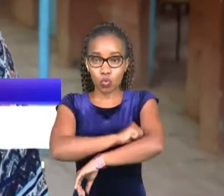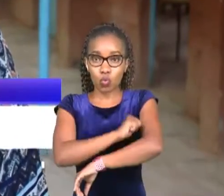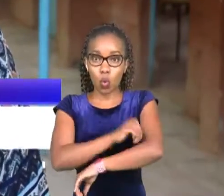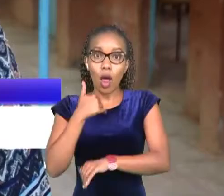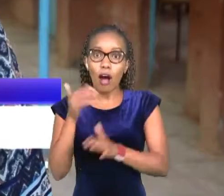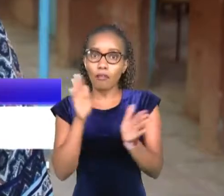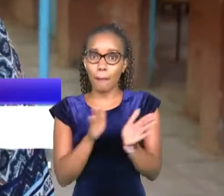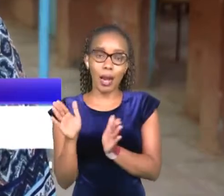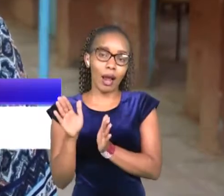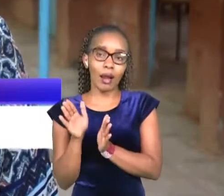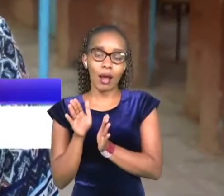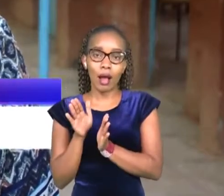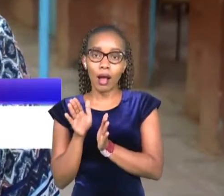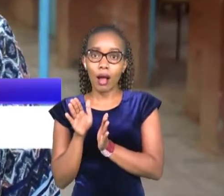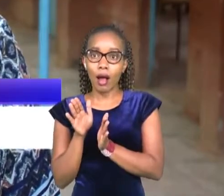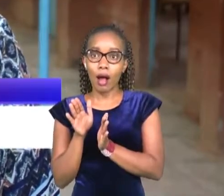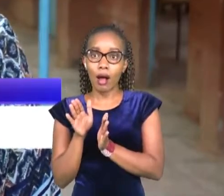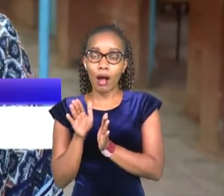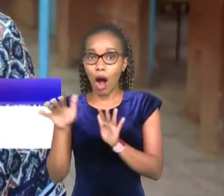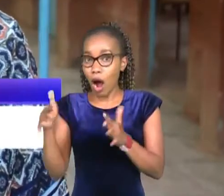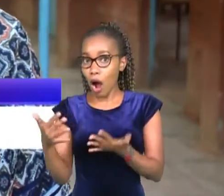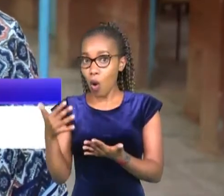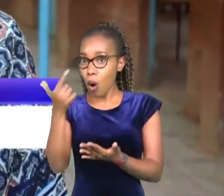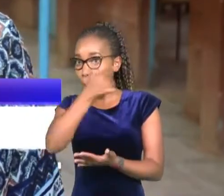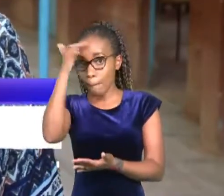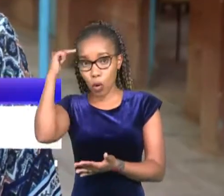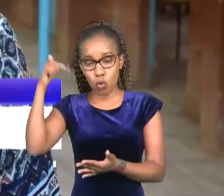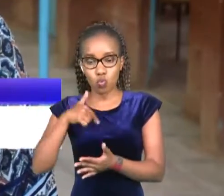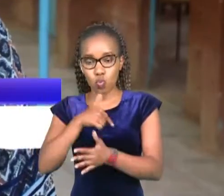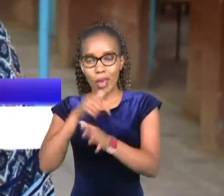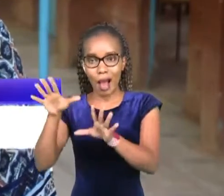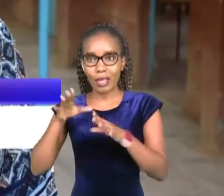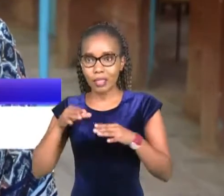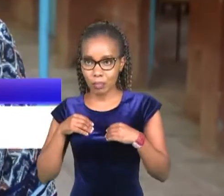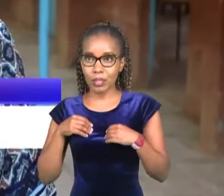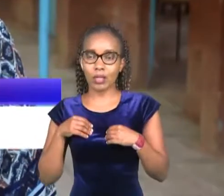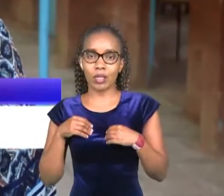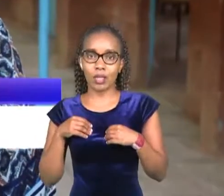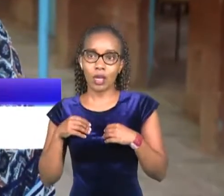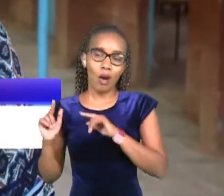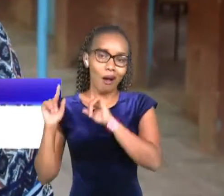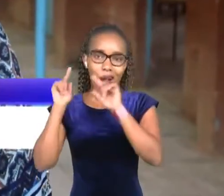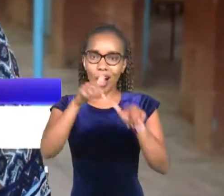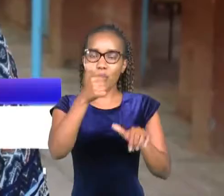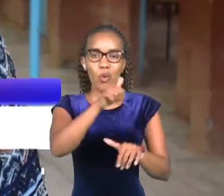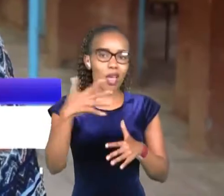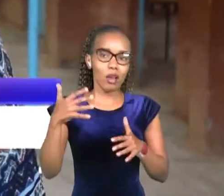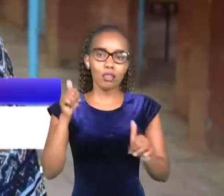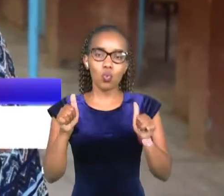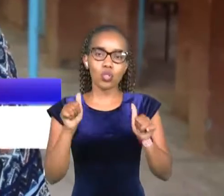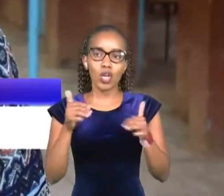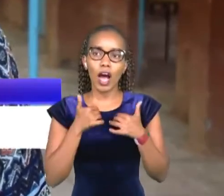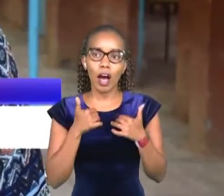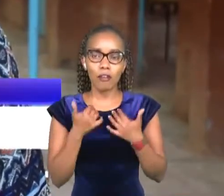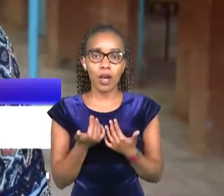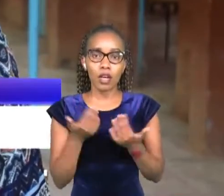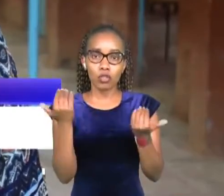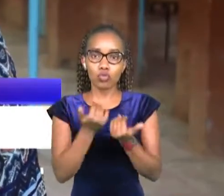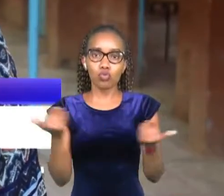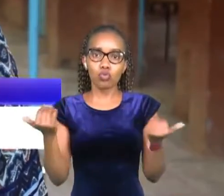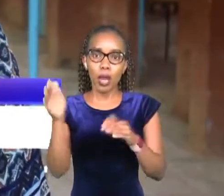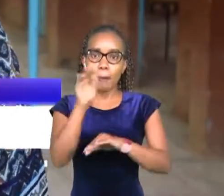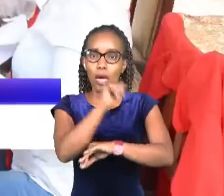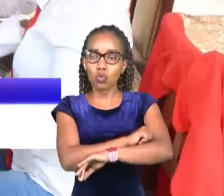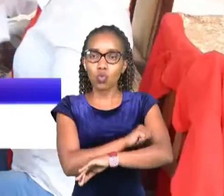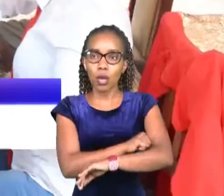arrangement because we have been allowed to come with whatever we had for our kids to come back to